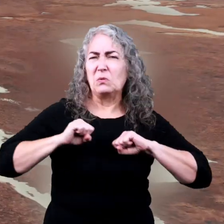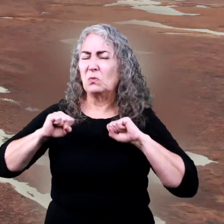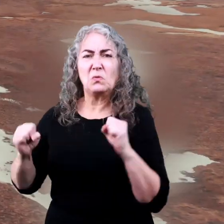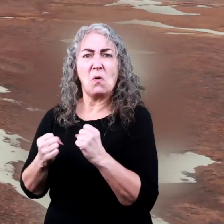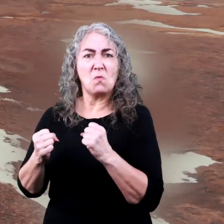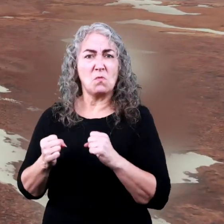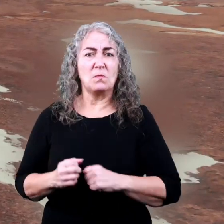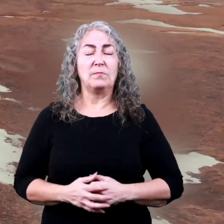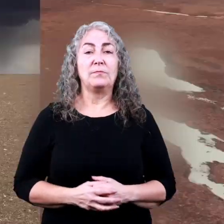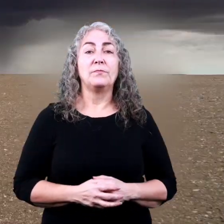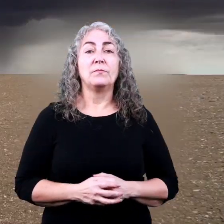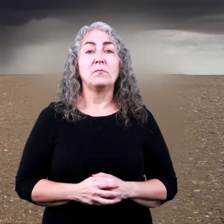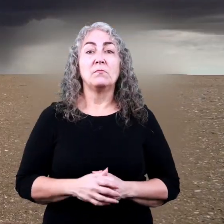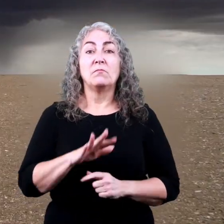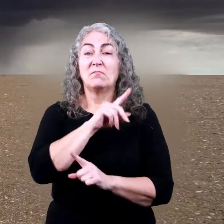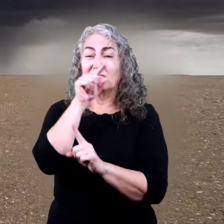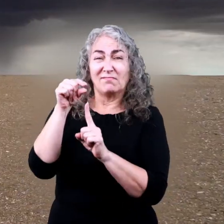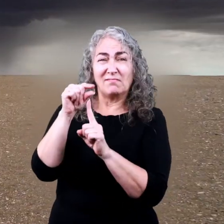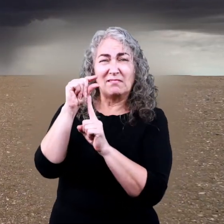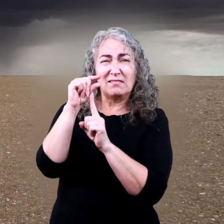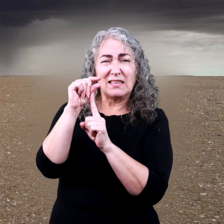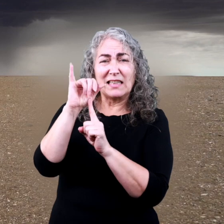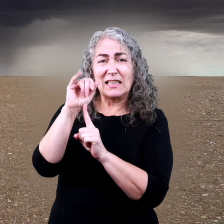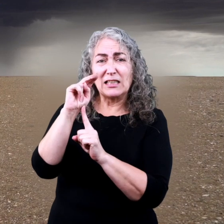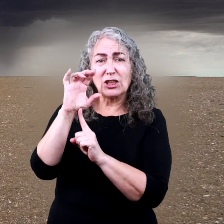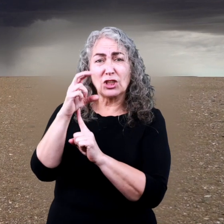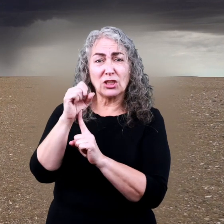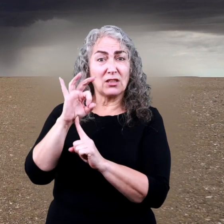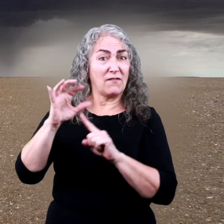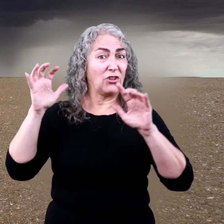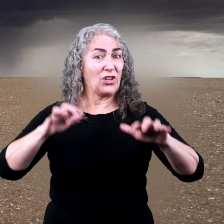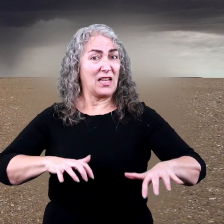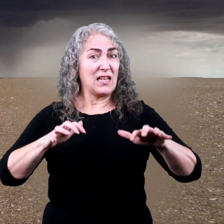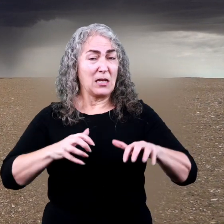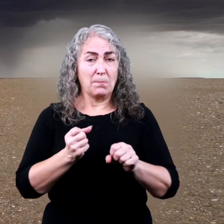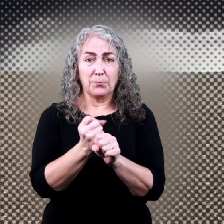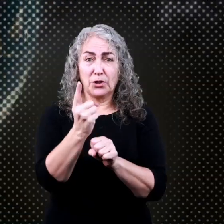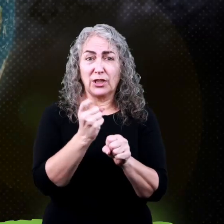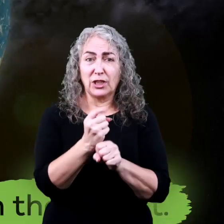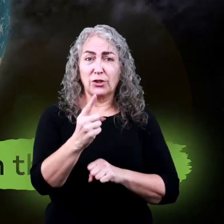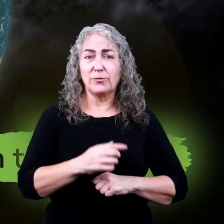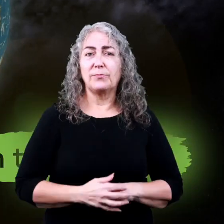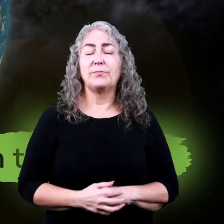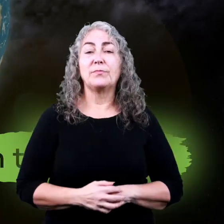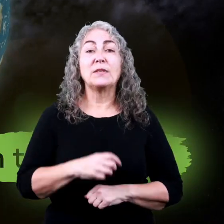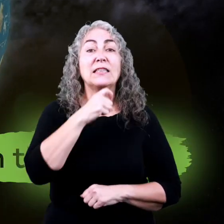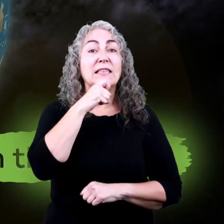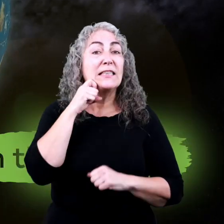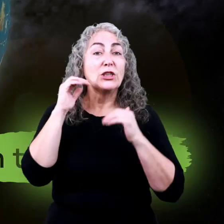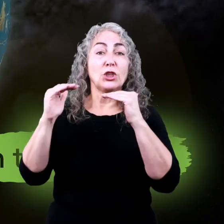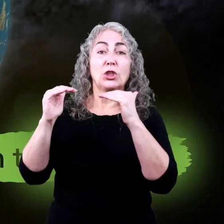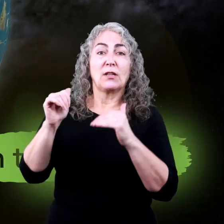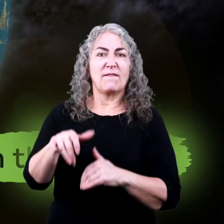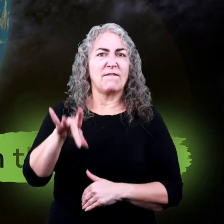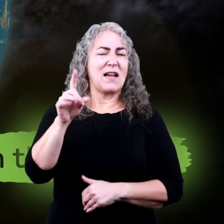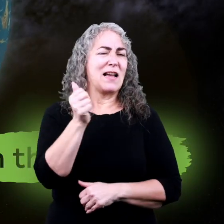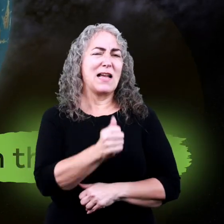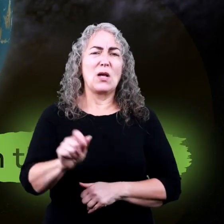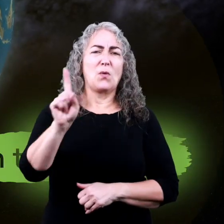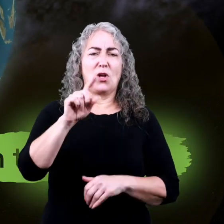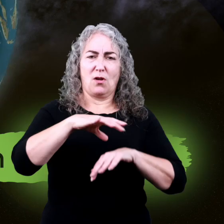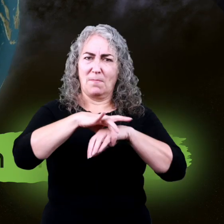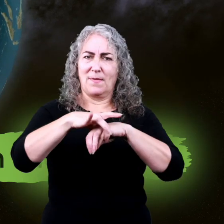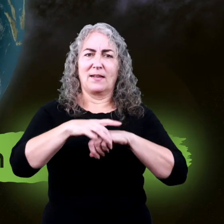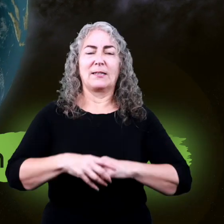cold, and gets less than six inches of rain per year. Deserts are found everywhere